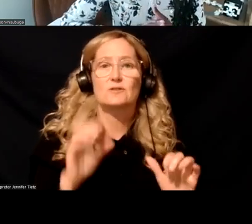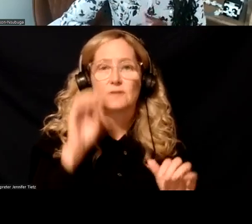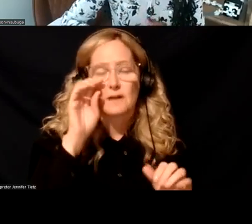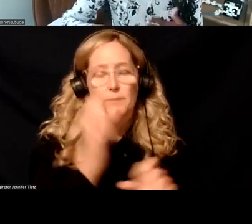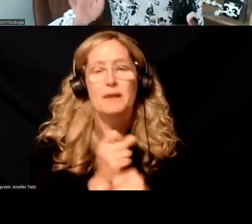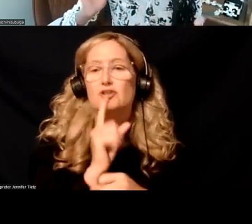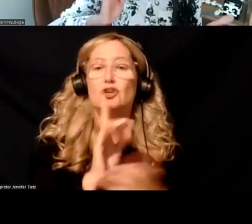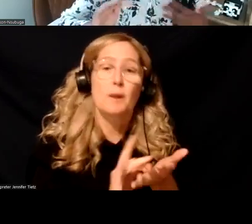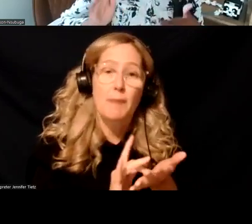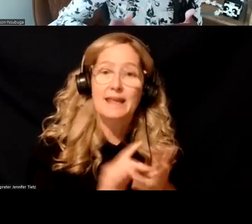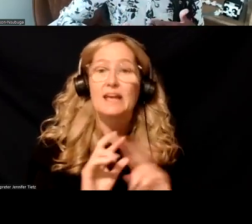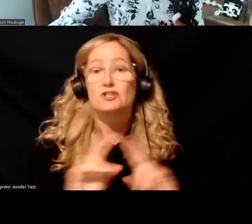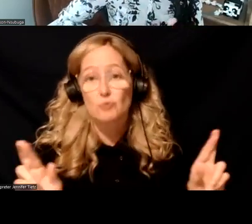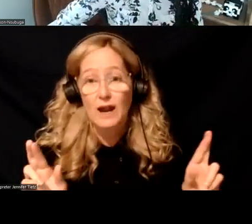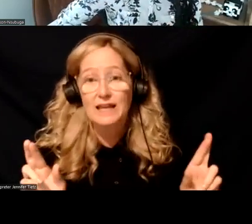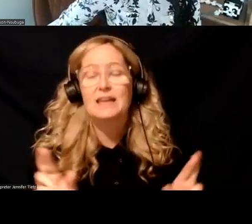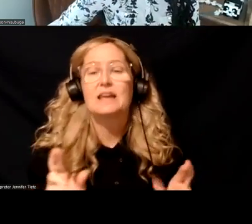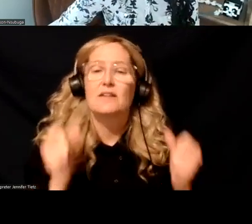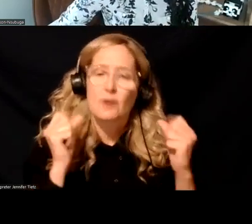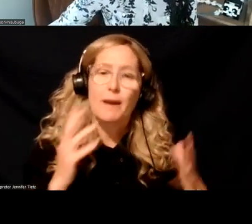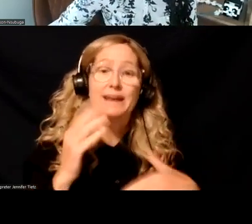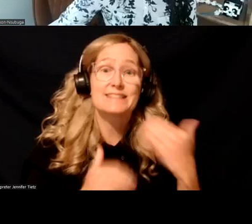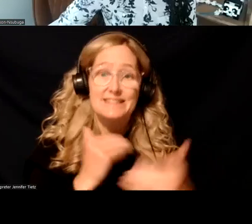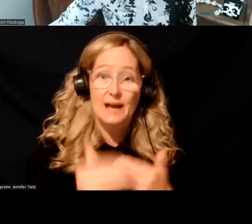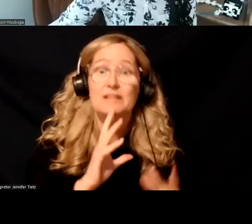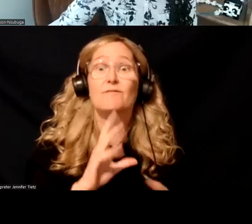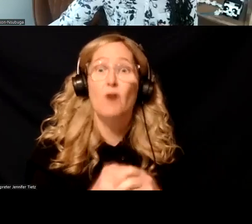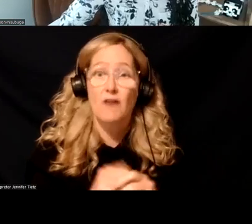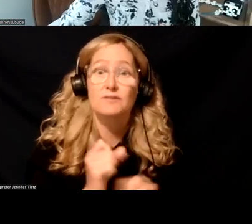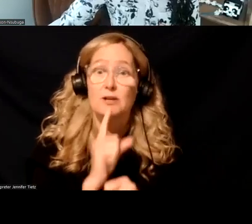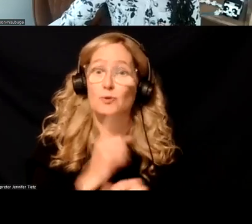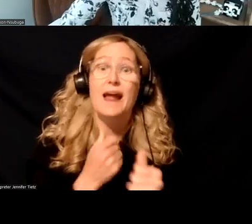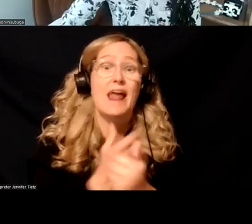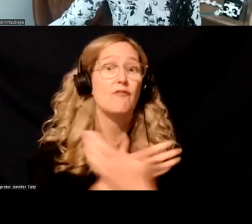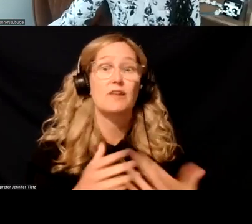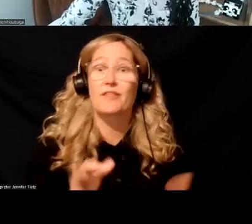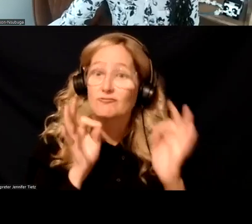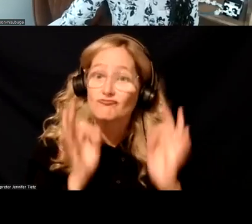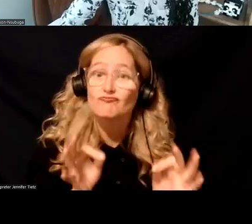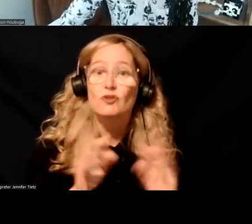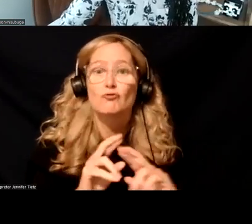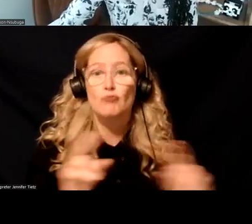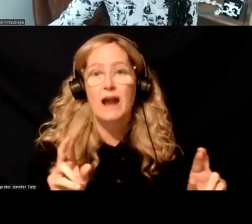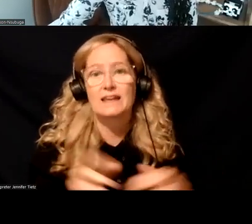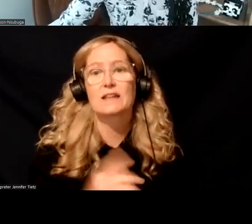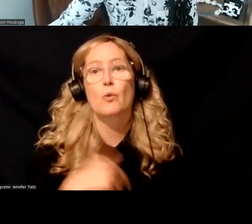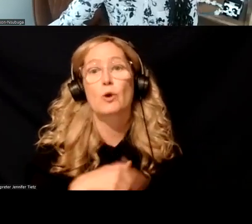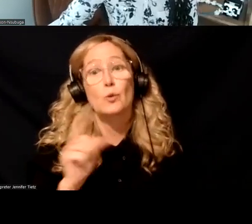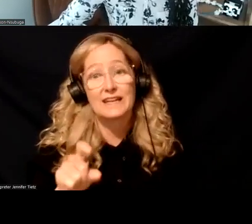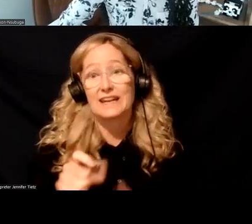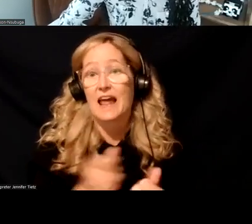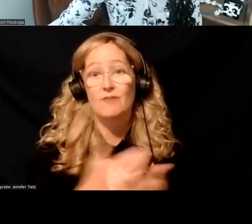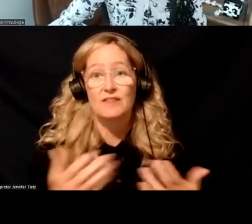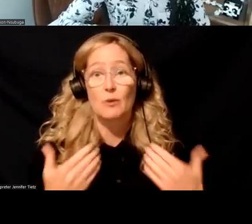sure the medications were available. There were so many steps to make sure, um, we had everything that, that we needed. And, and as you can imagine,